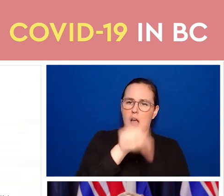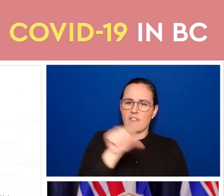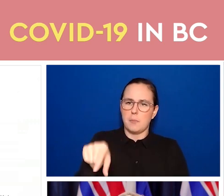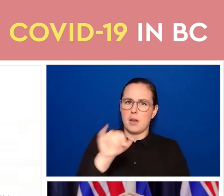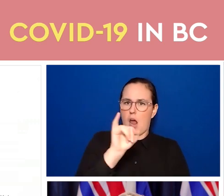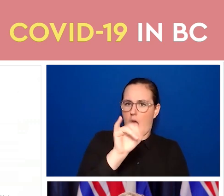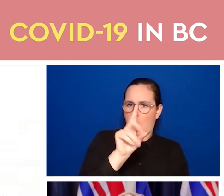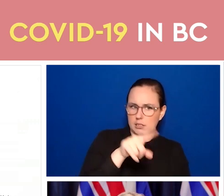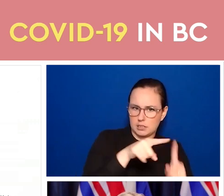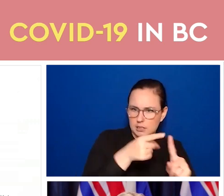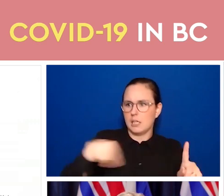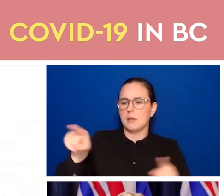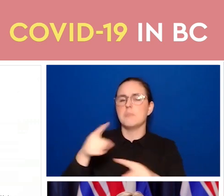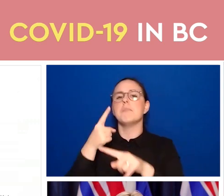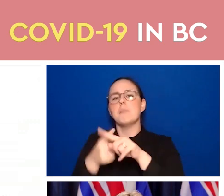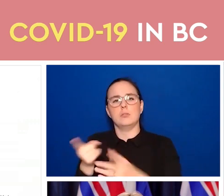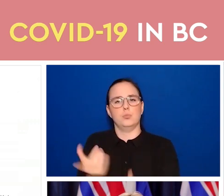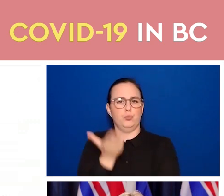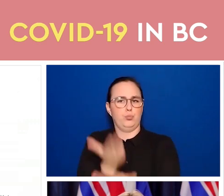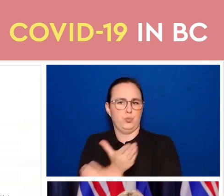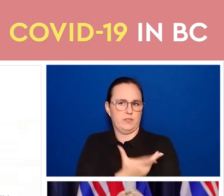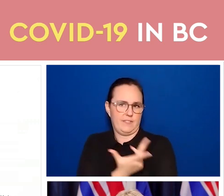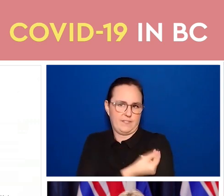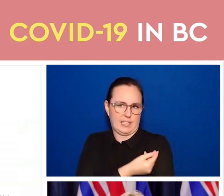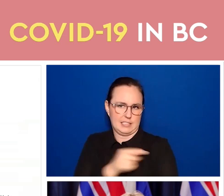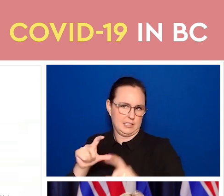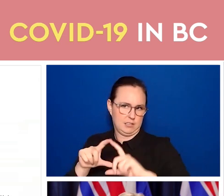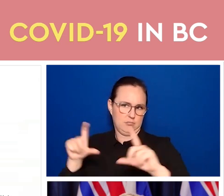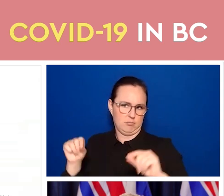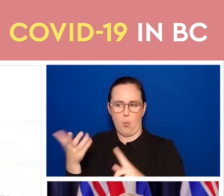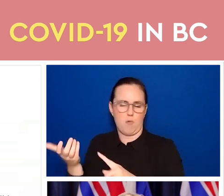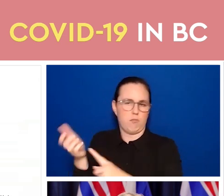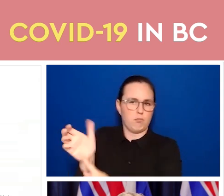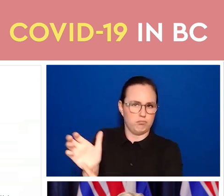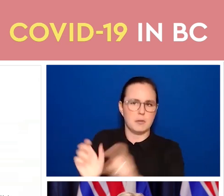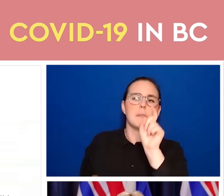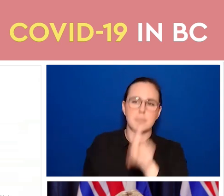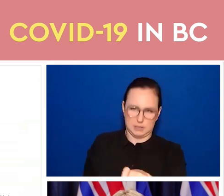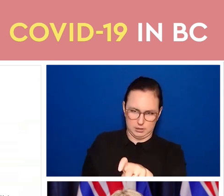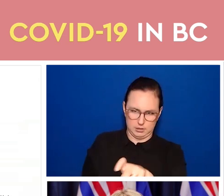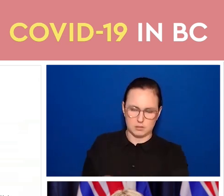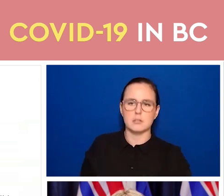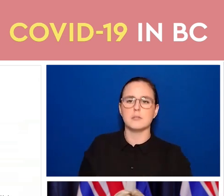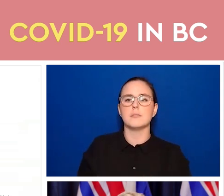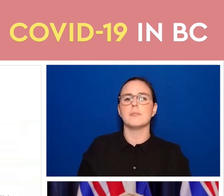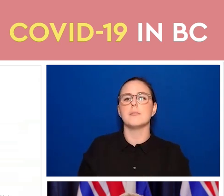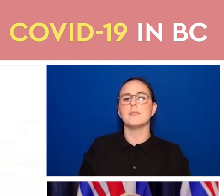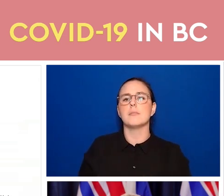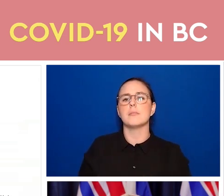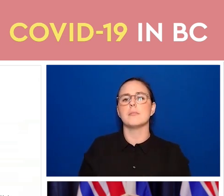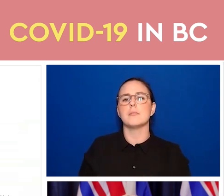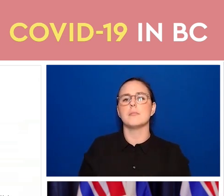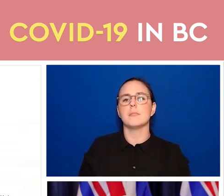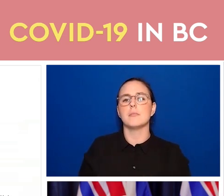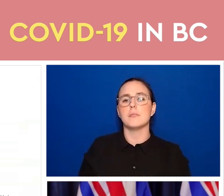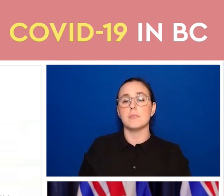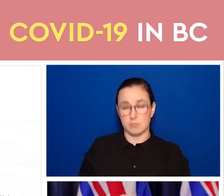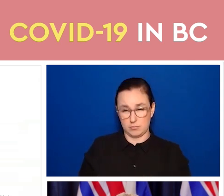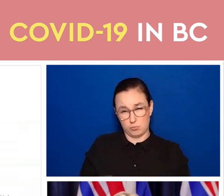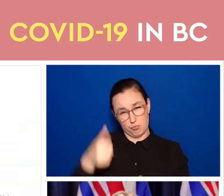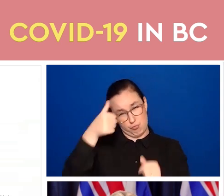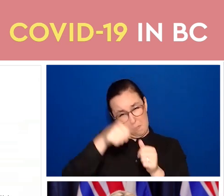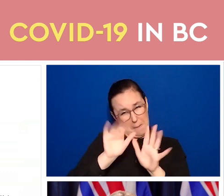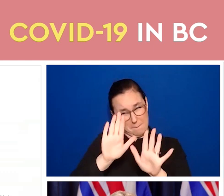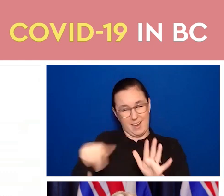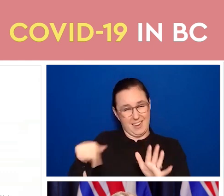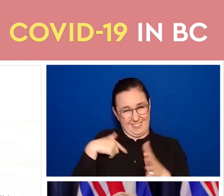with that QR code. As I mentioned, we can transition, we will be transitioning over the period of the next three weeks